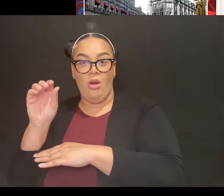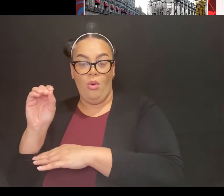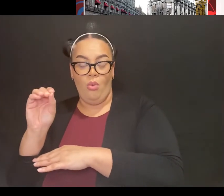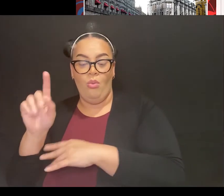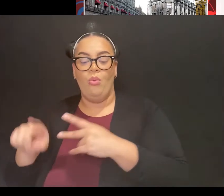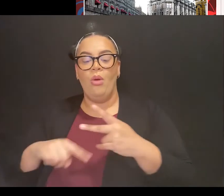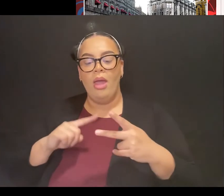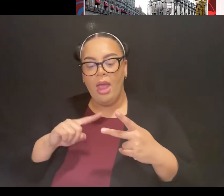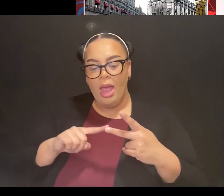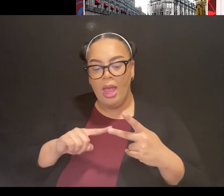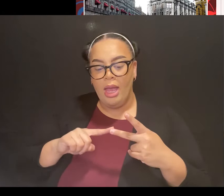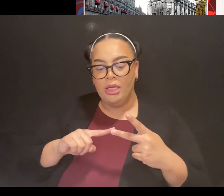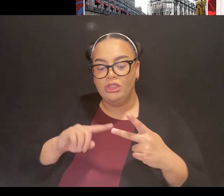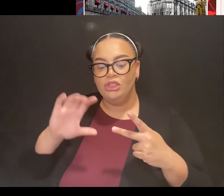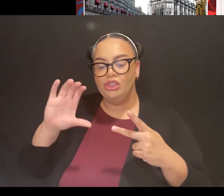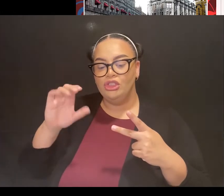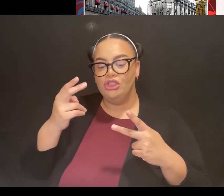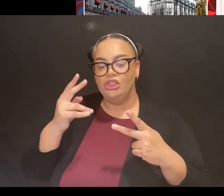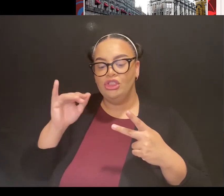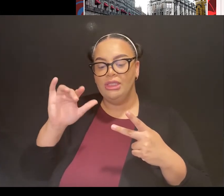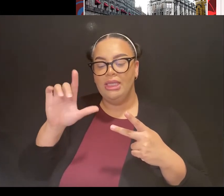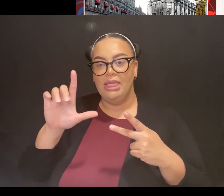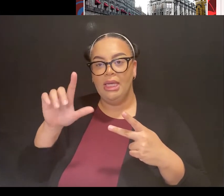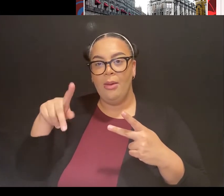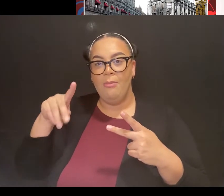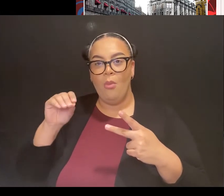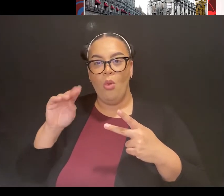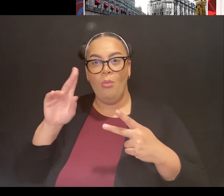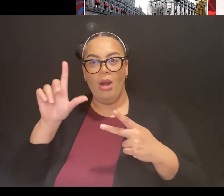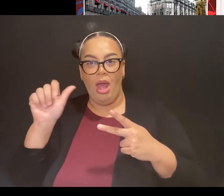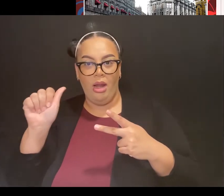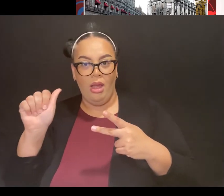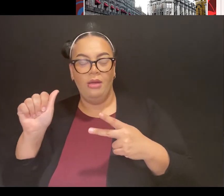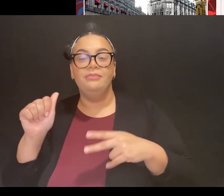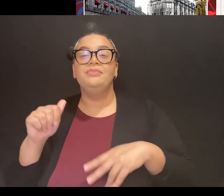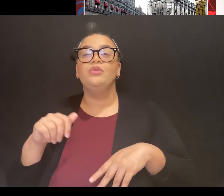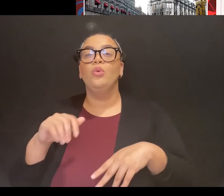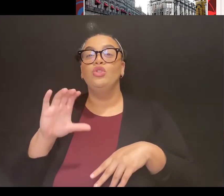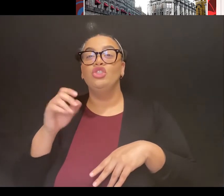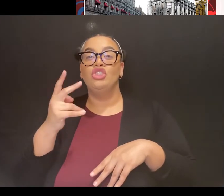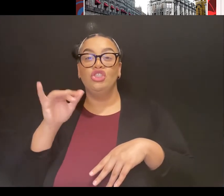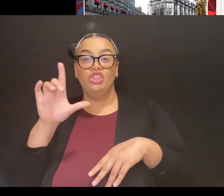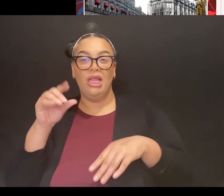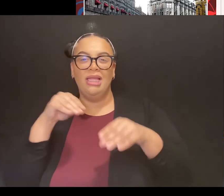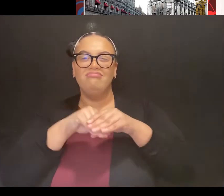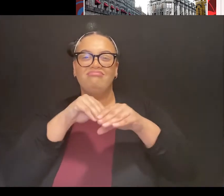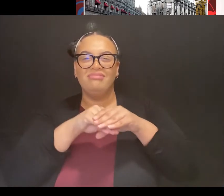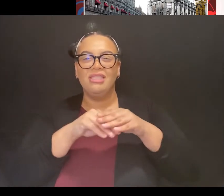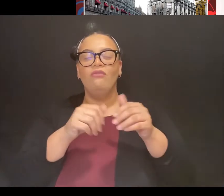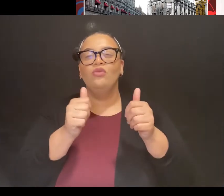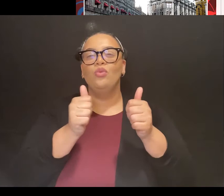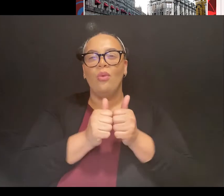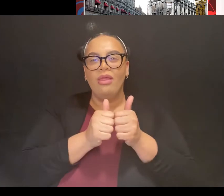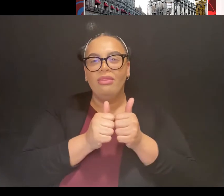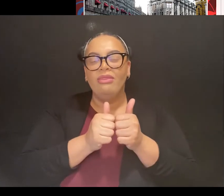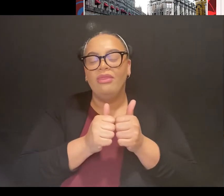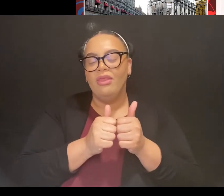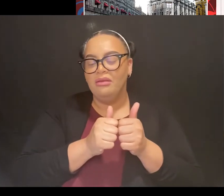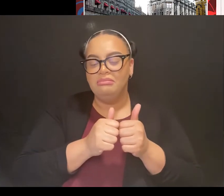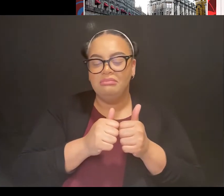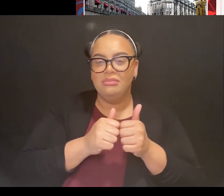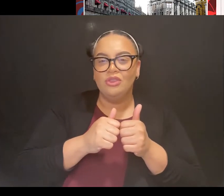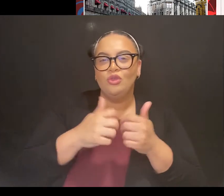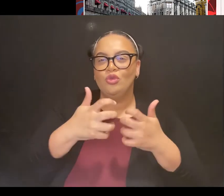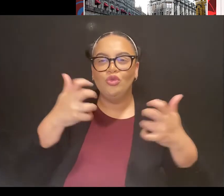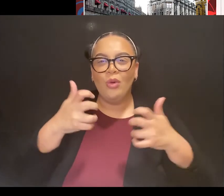poblano chilies stuffed with picadillo, and that is shredded meat with fruits and spices. So I don't know if any of you